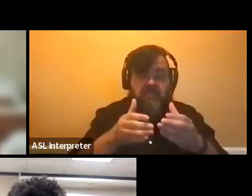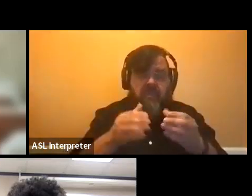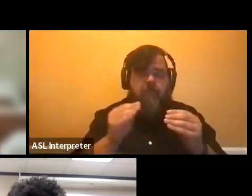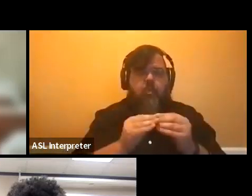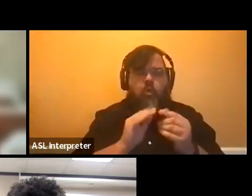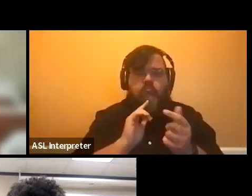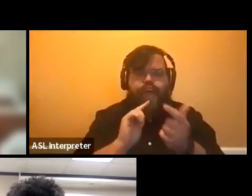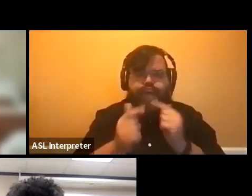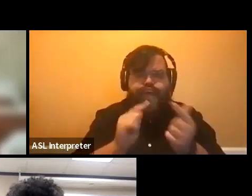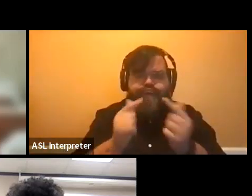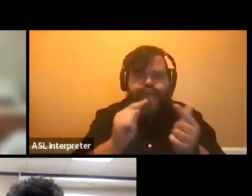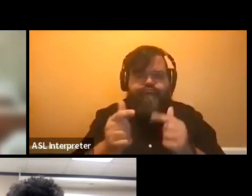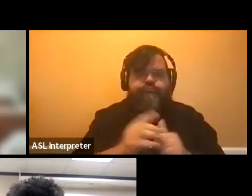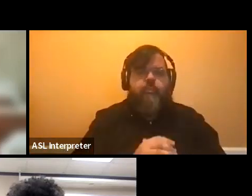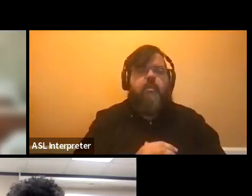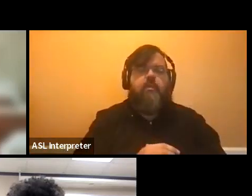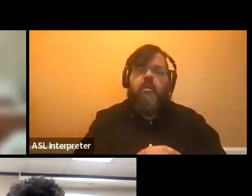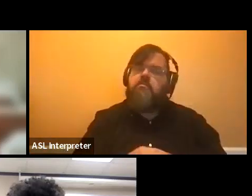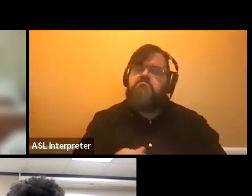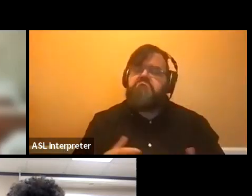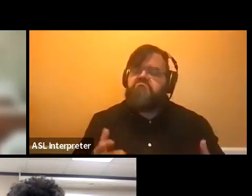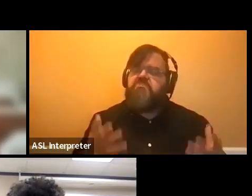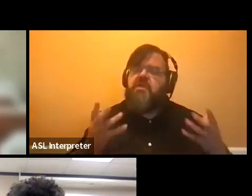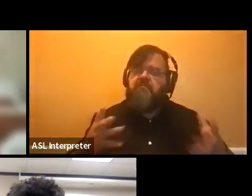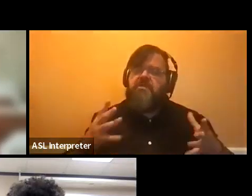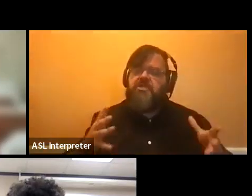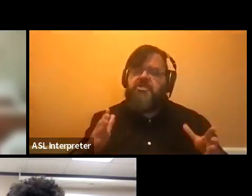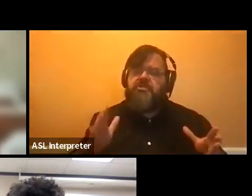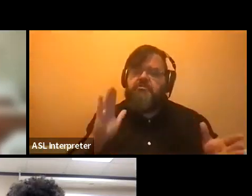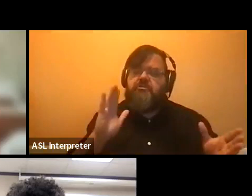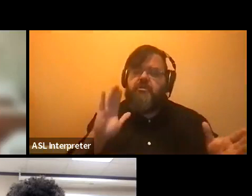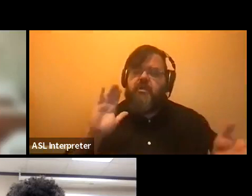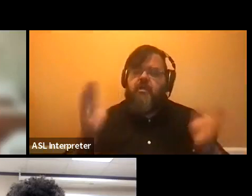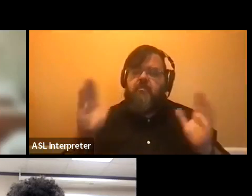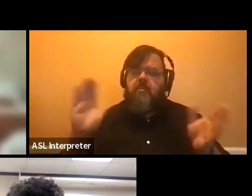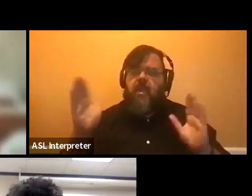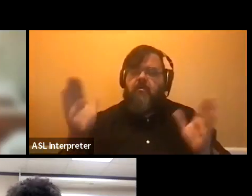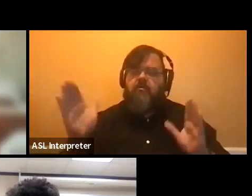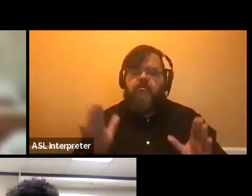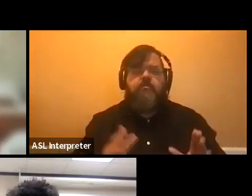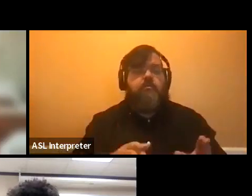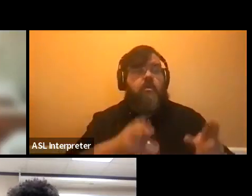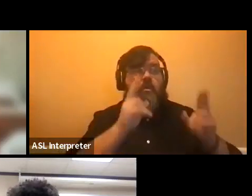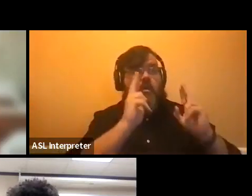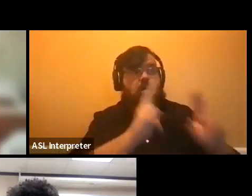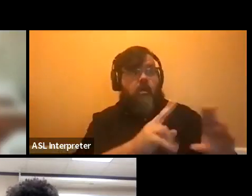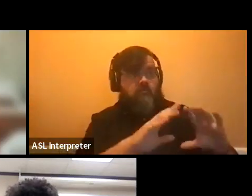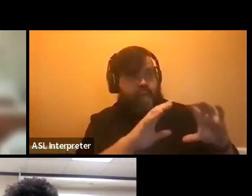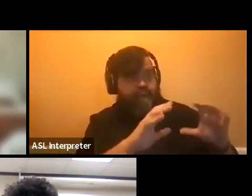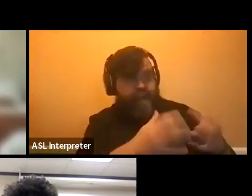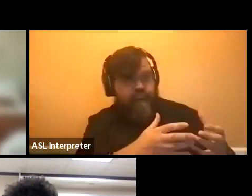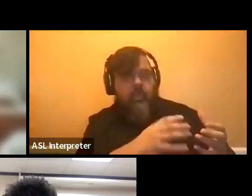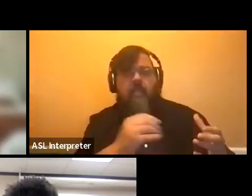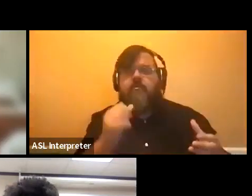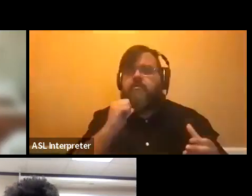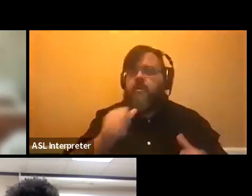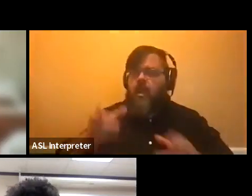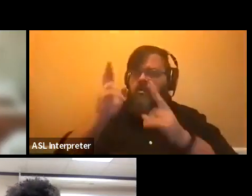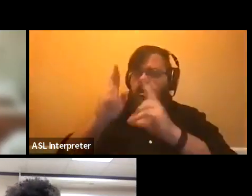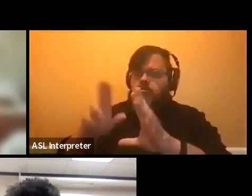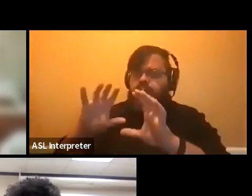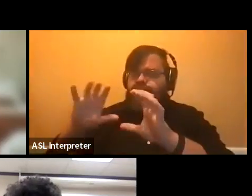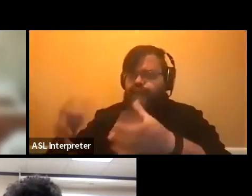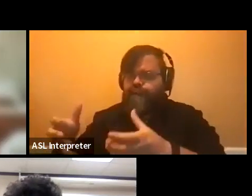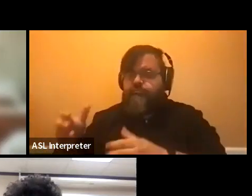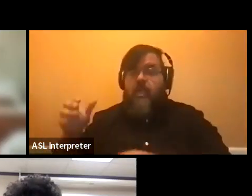We have done comparisons between the honors sections of particular courses and the non-honor sections of those same